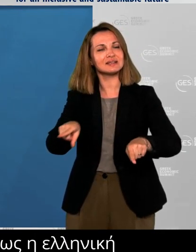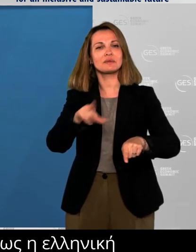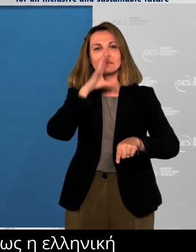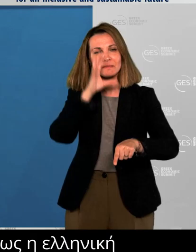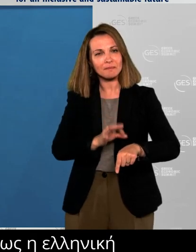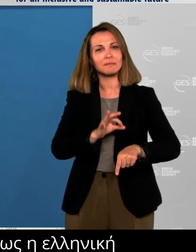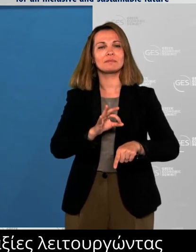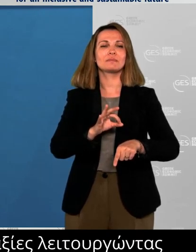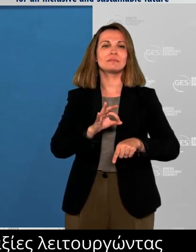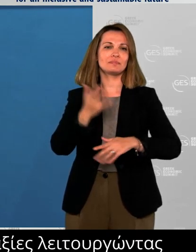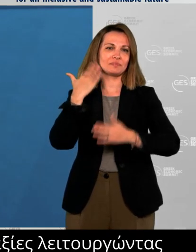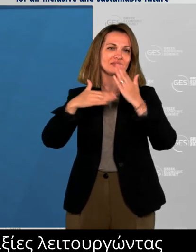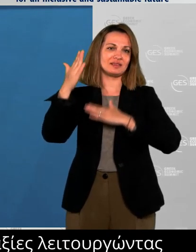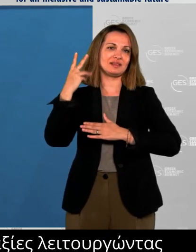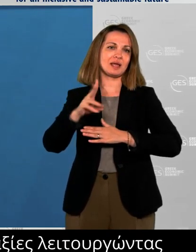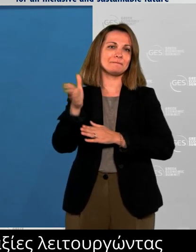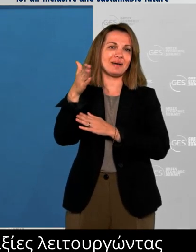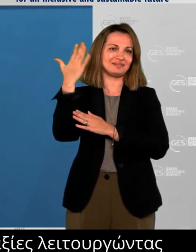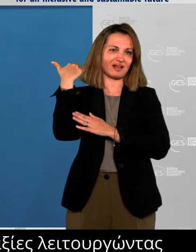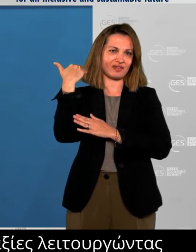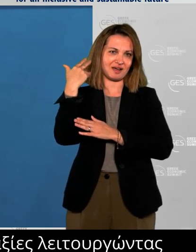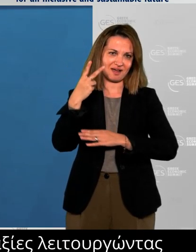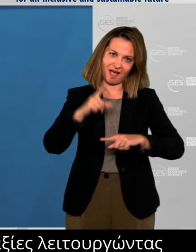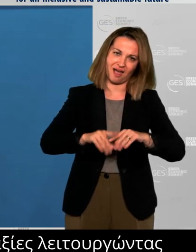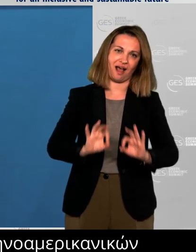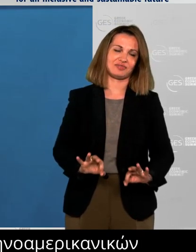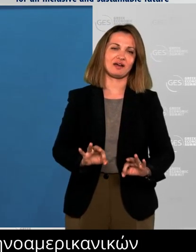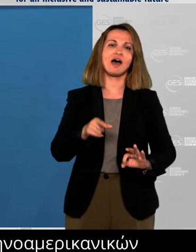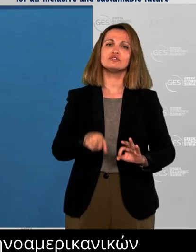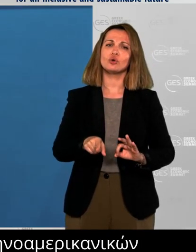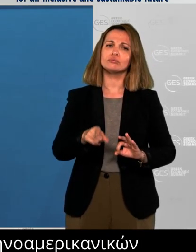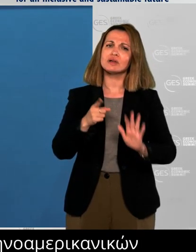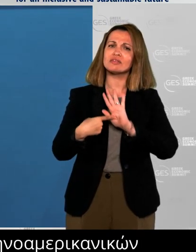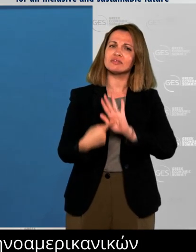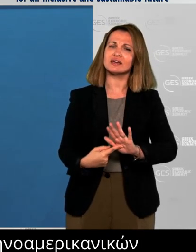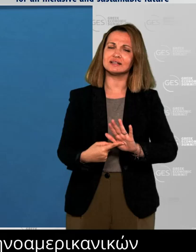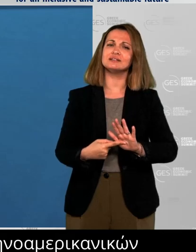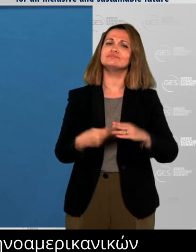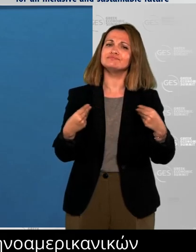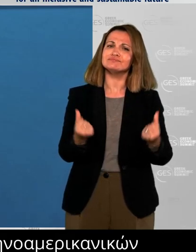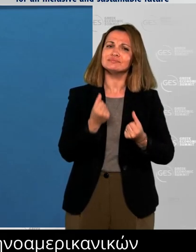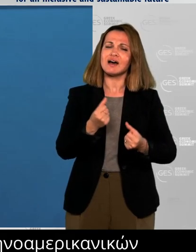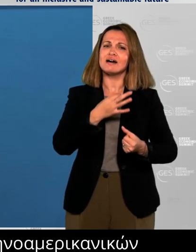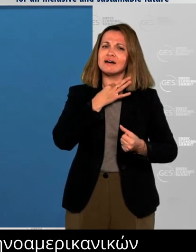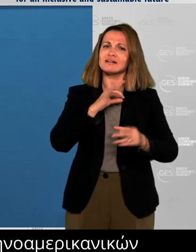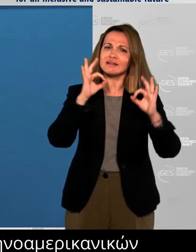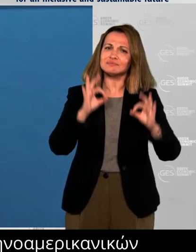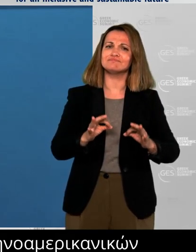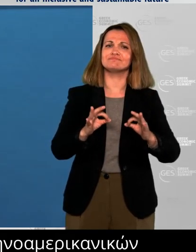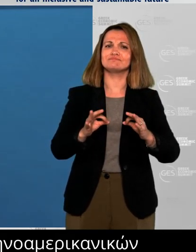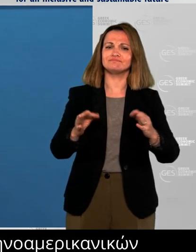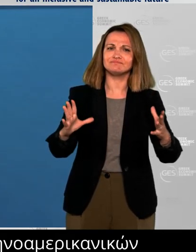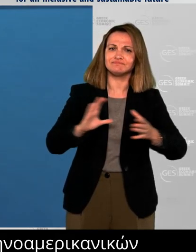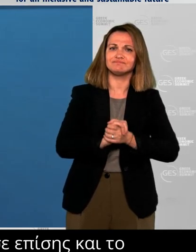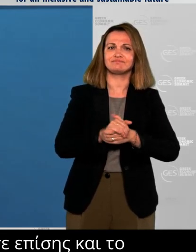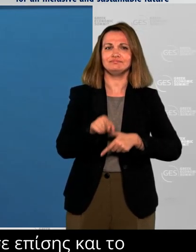Of course, this past year has also underscored the urgency of our collective efforts on energy transition. As